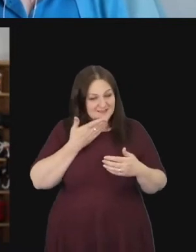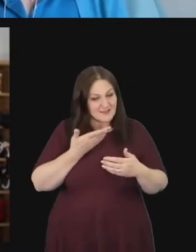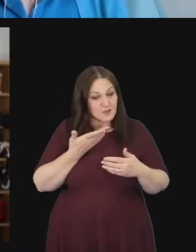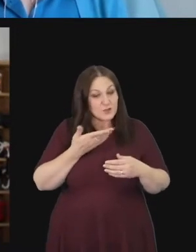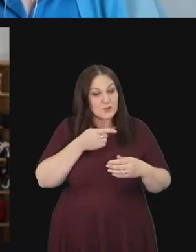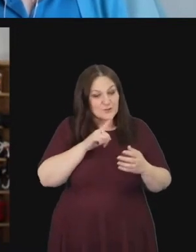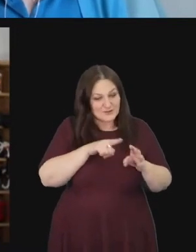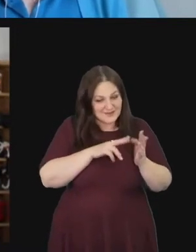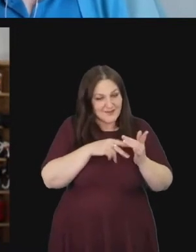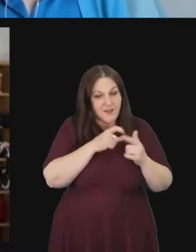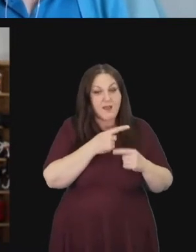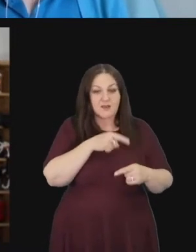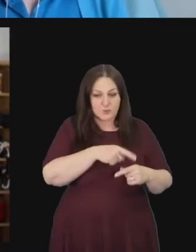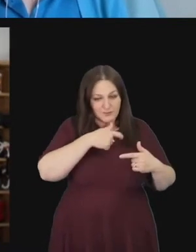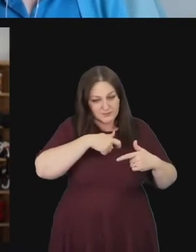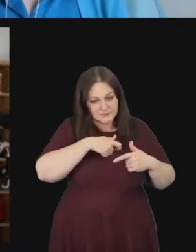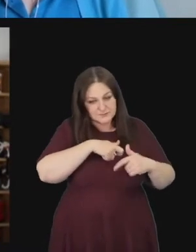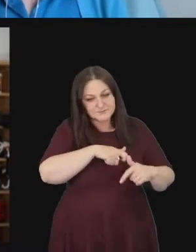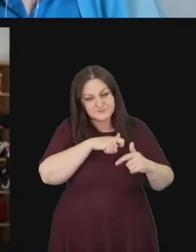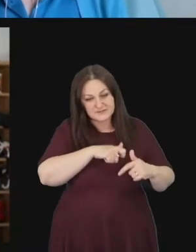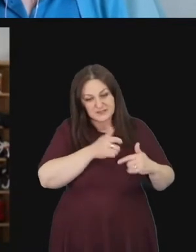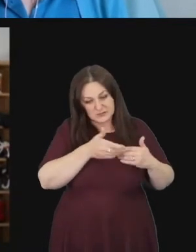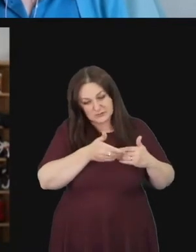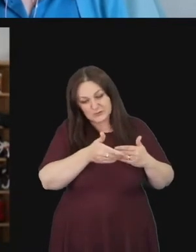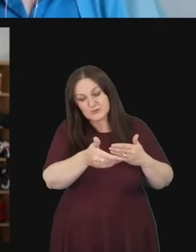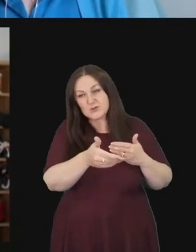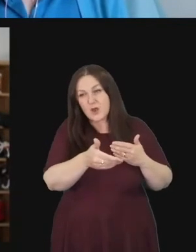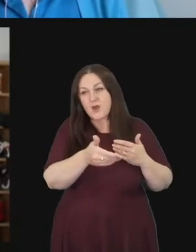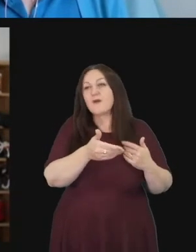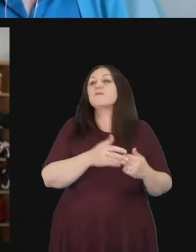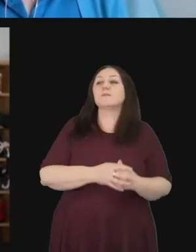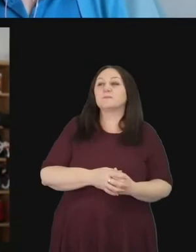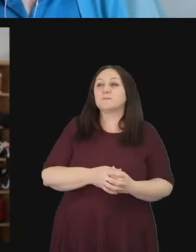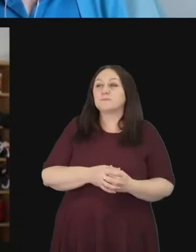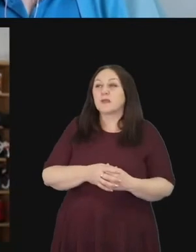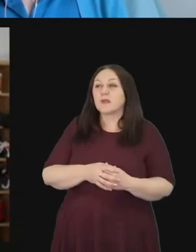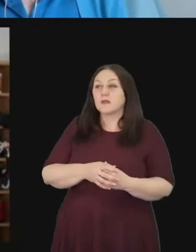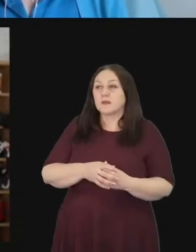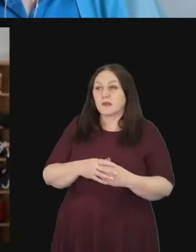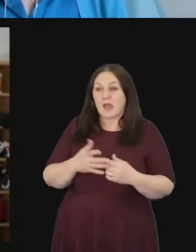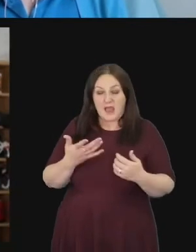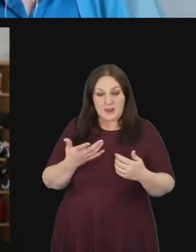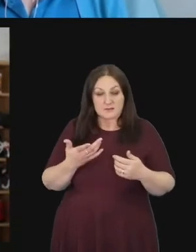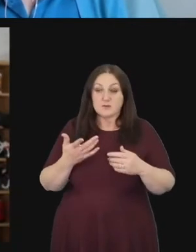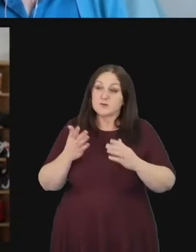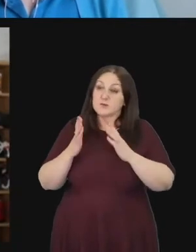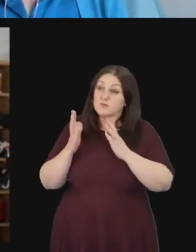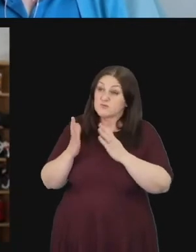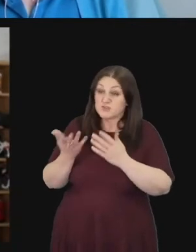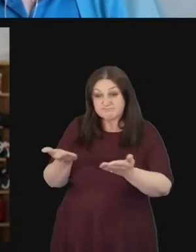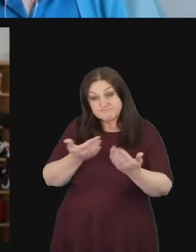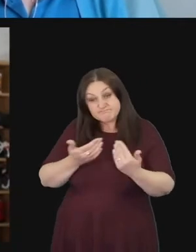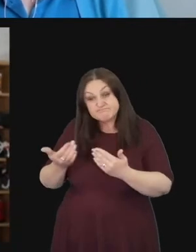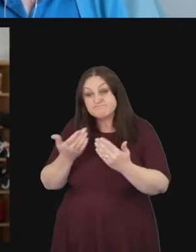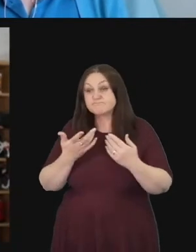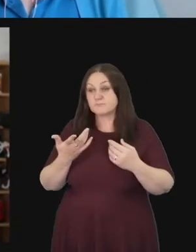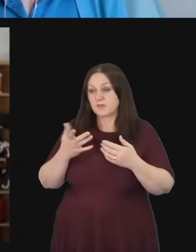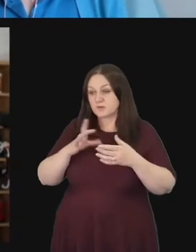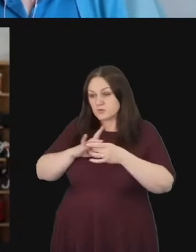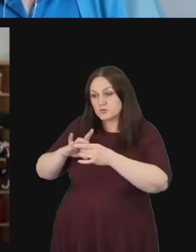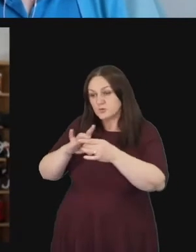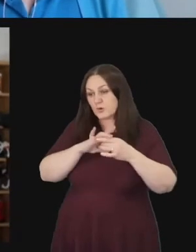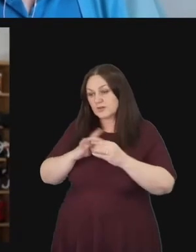our past president and I invite all of you to join with me in continuing to pray for President Jeff as the year